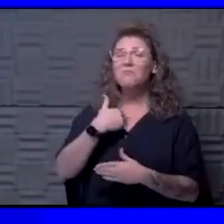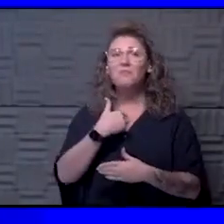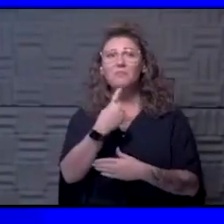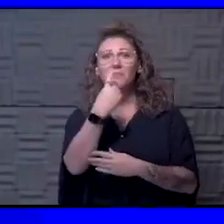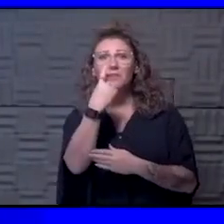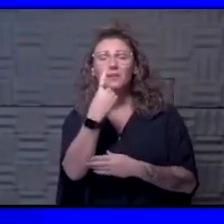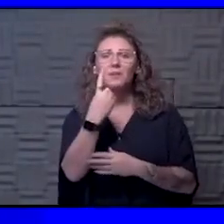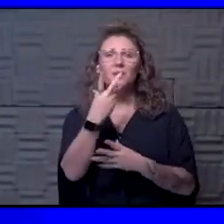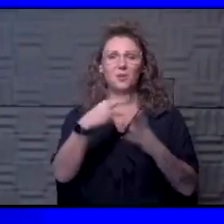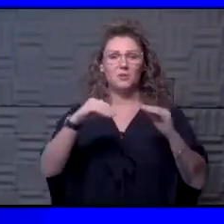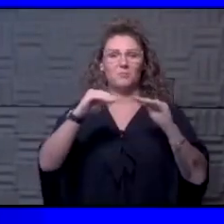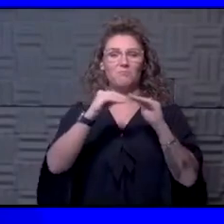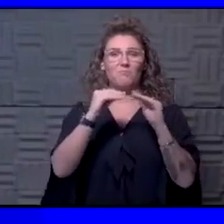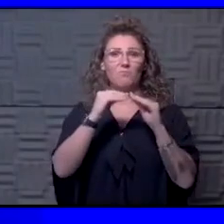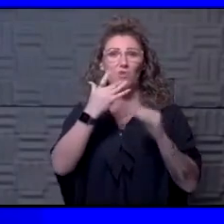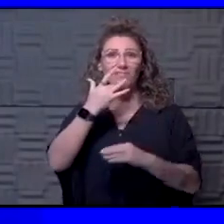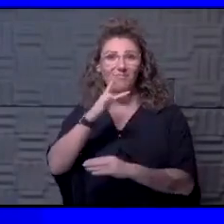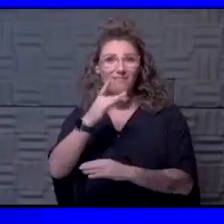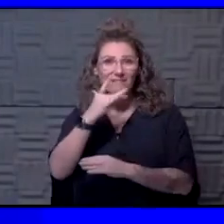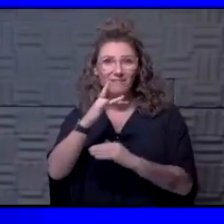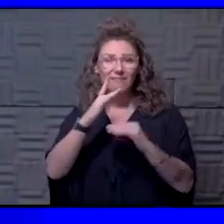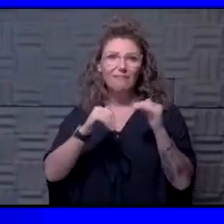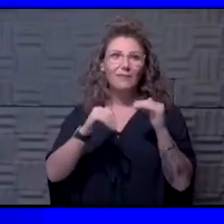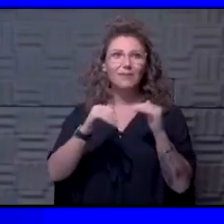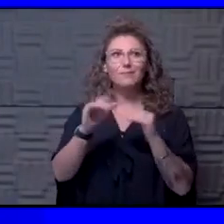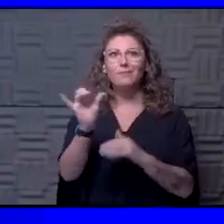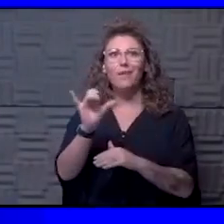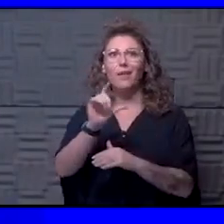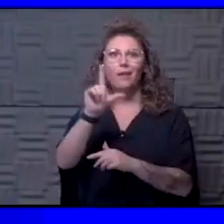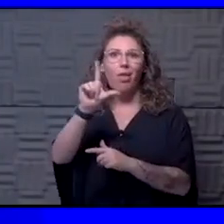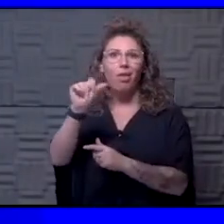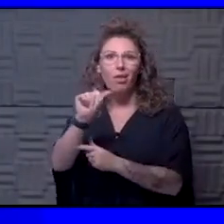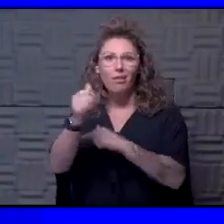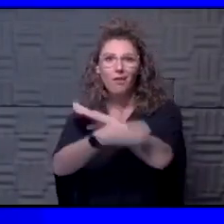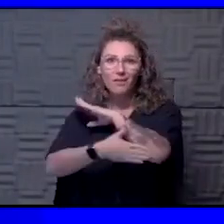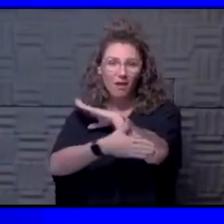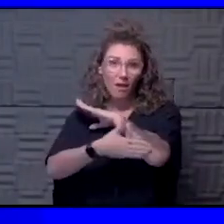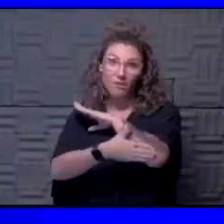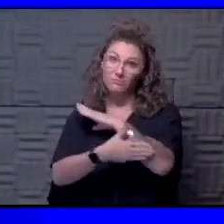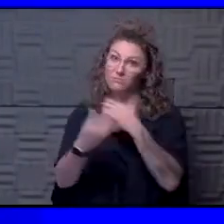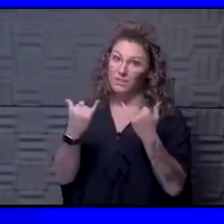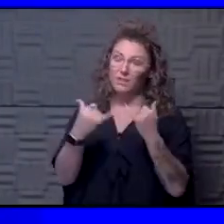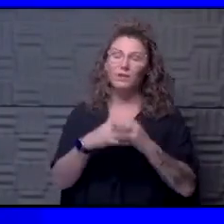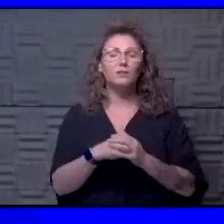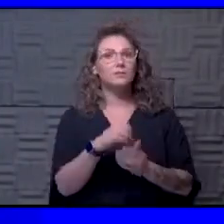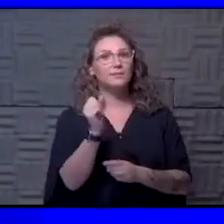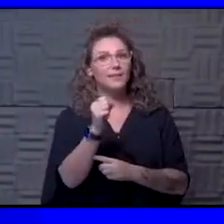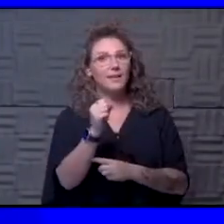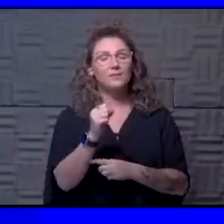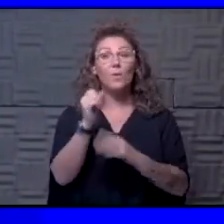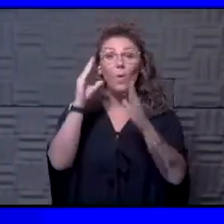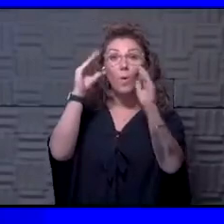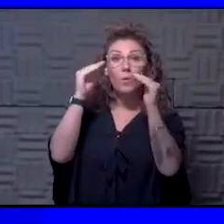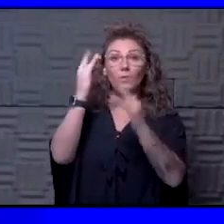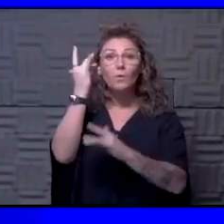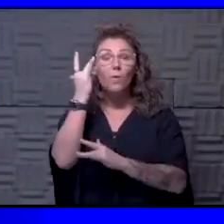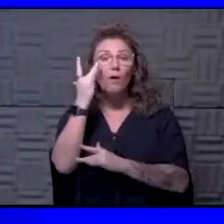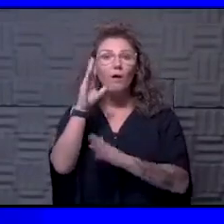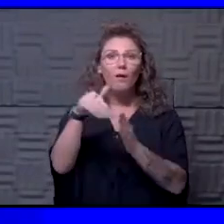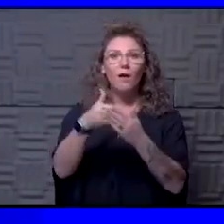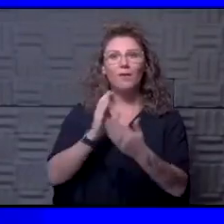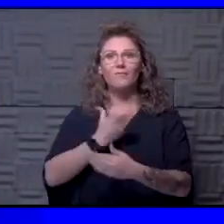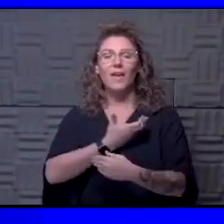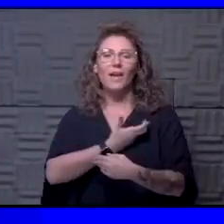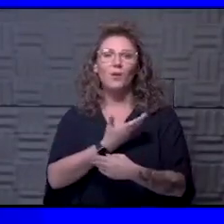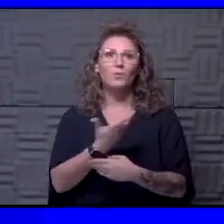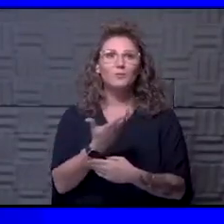much more fortunate and lucky than say LA County is right now. Yes. Hopefully that is because of all of our